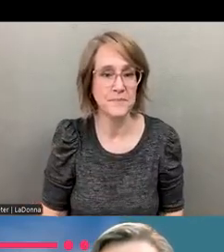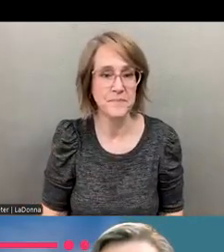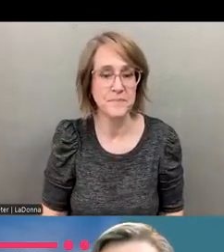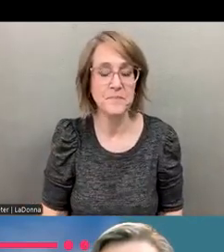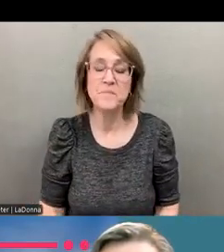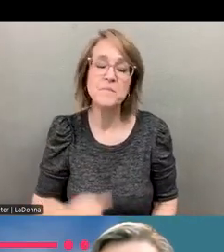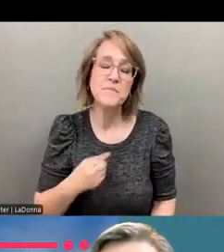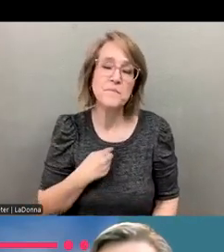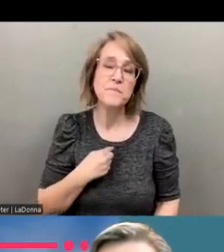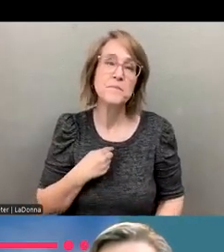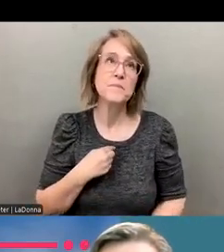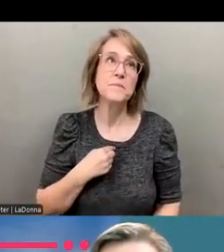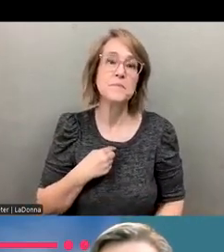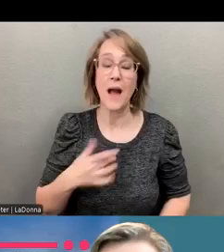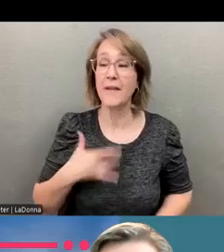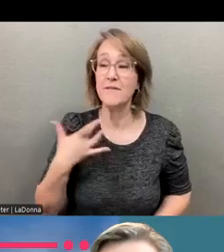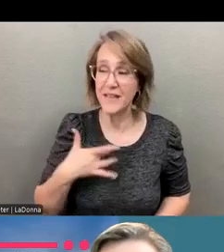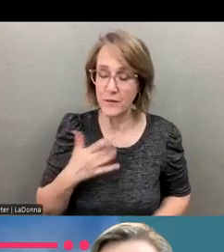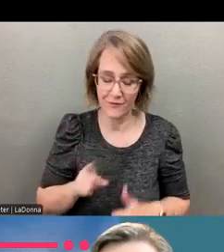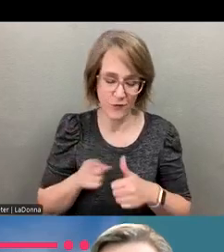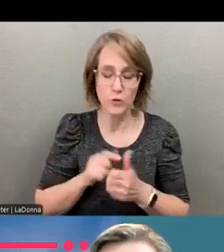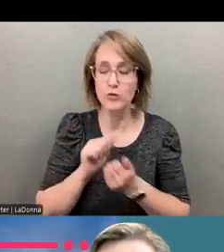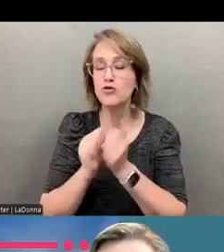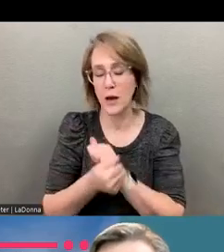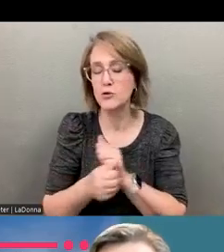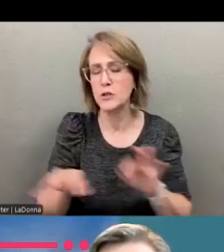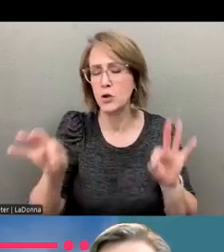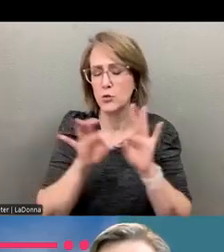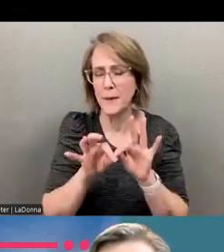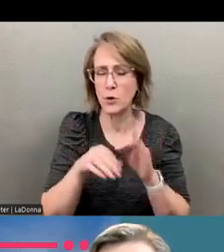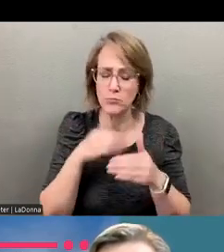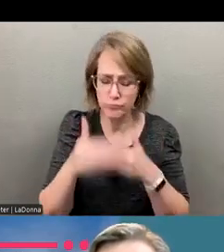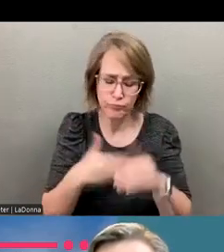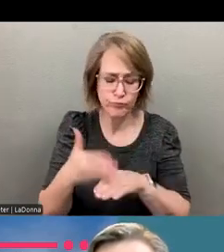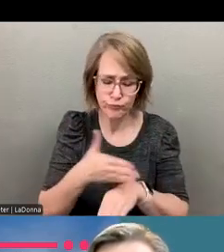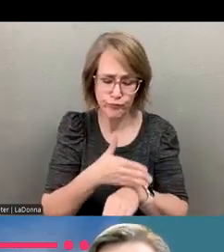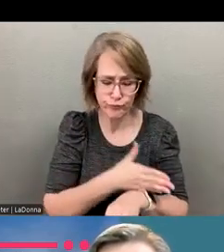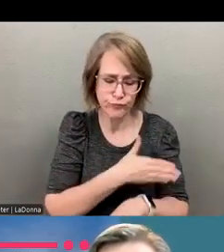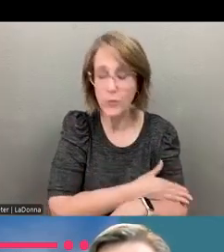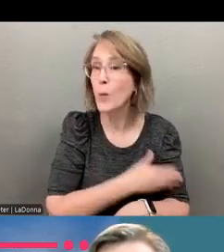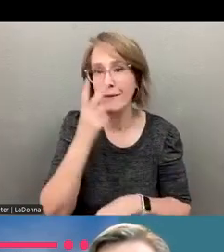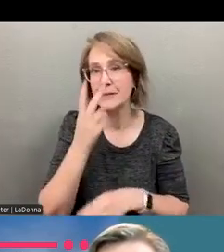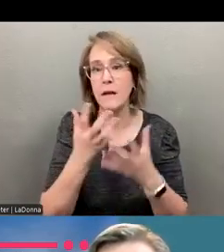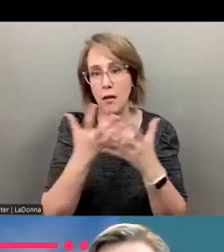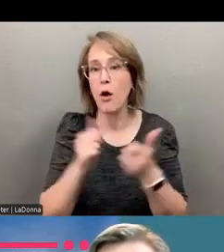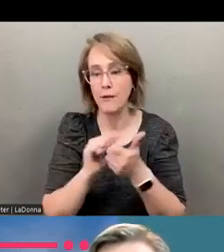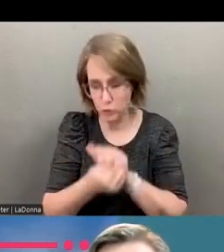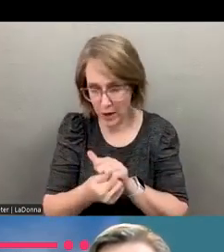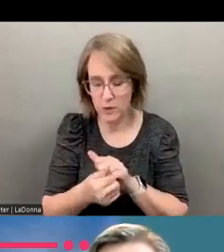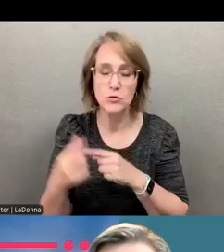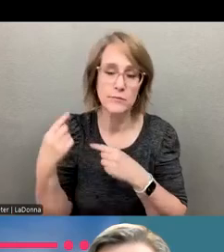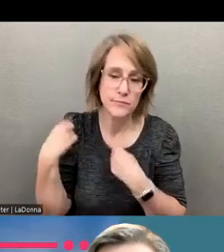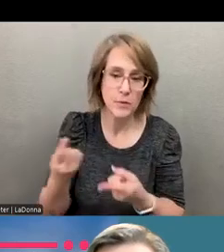I feel like first of all, change is incremental, right? I think we all acknowledge that there's been a tremendous amount of change as it relates to 988